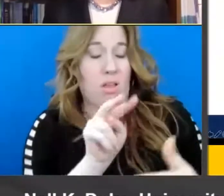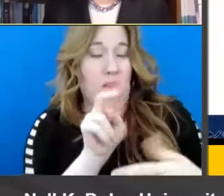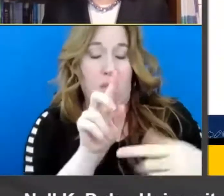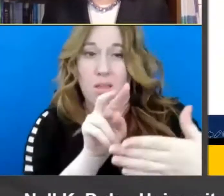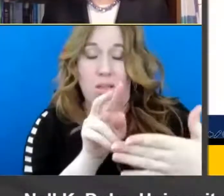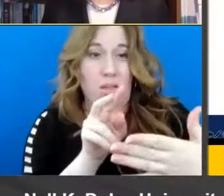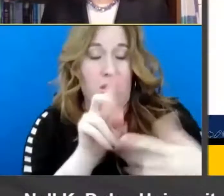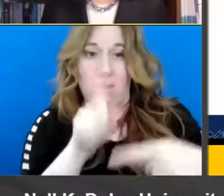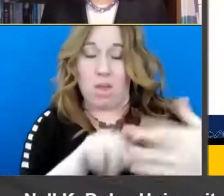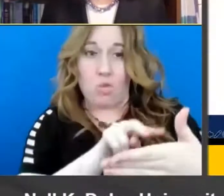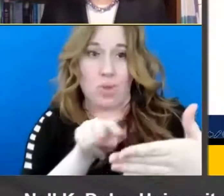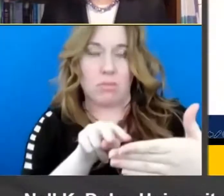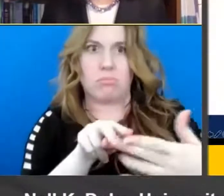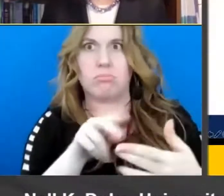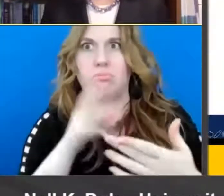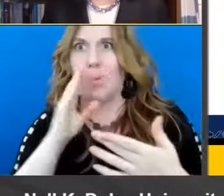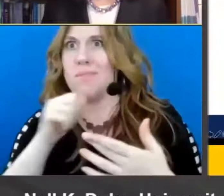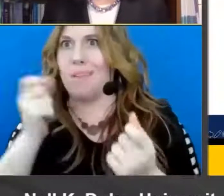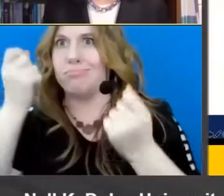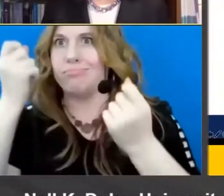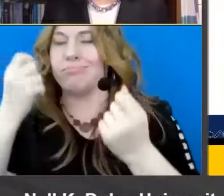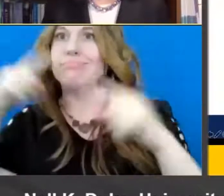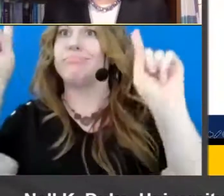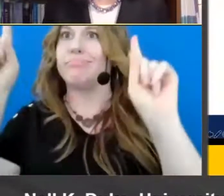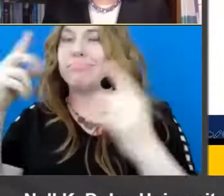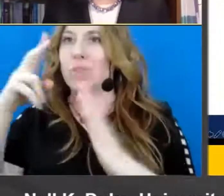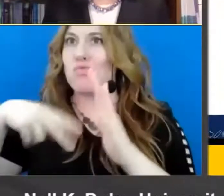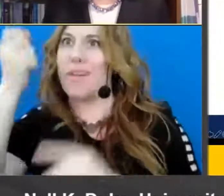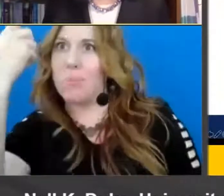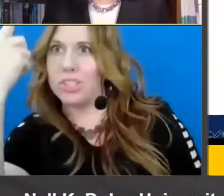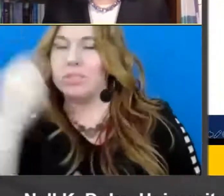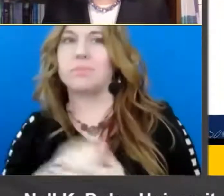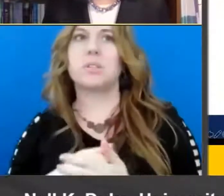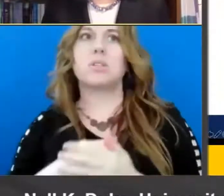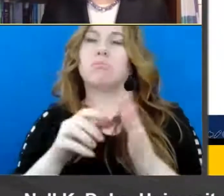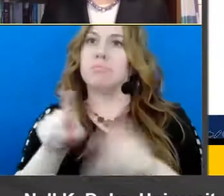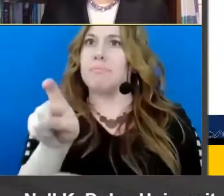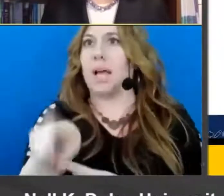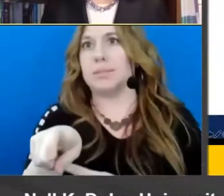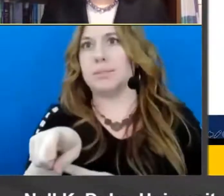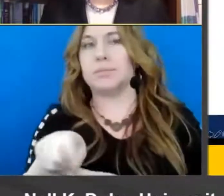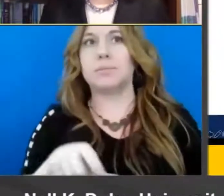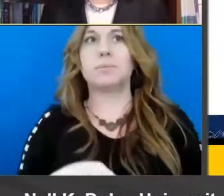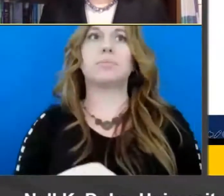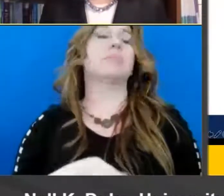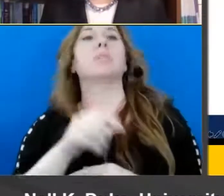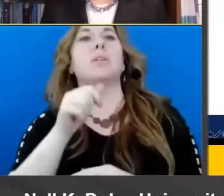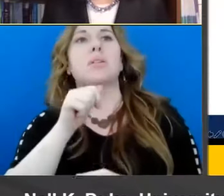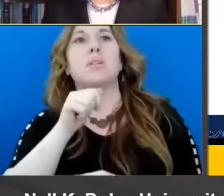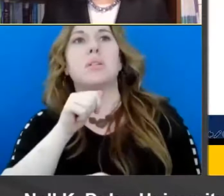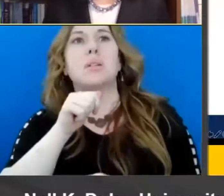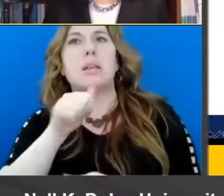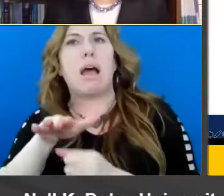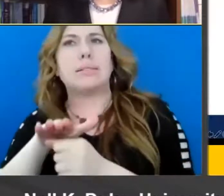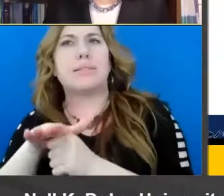a ton of progress in reading comprehension so um an absolutely necessary condition a not sufficient condition i'll get to that in a